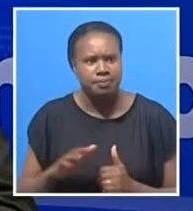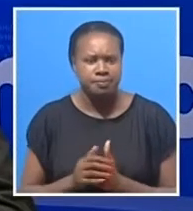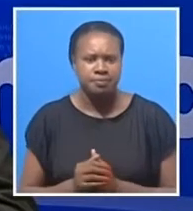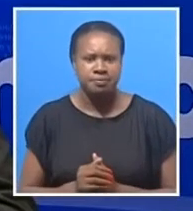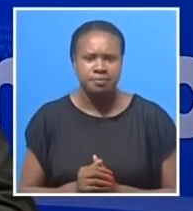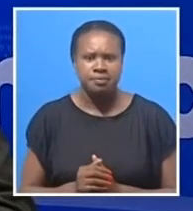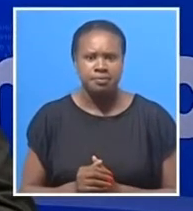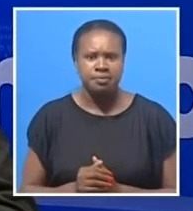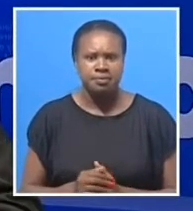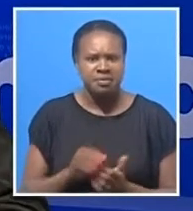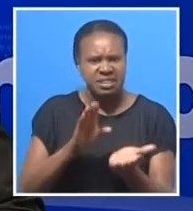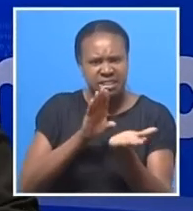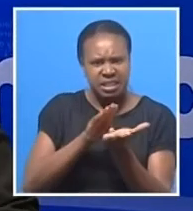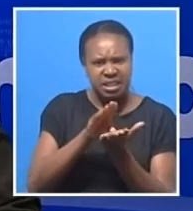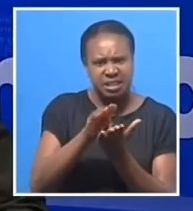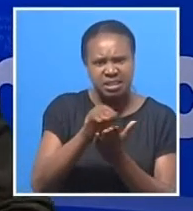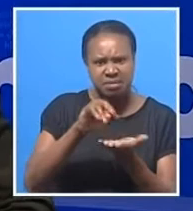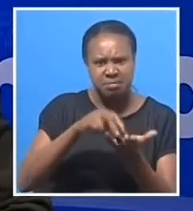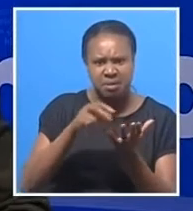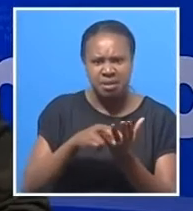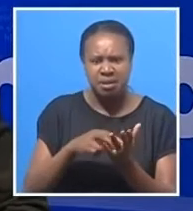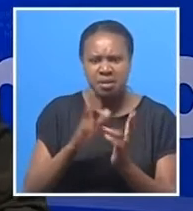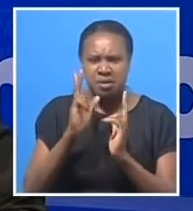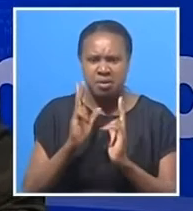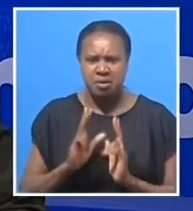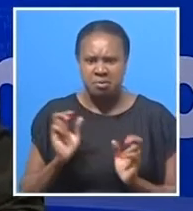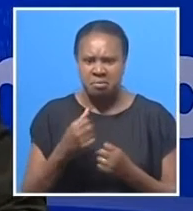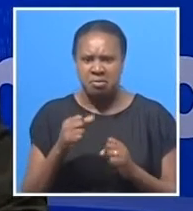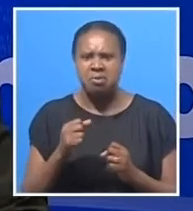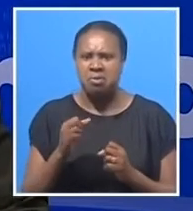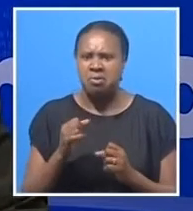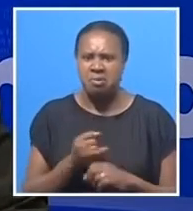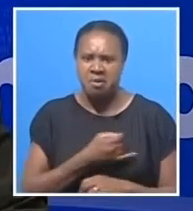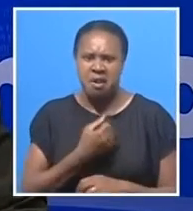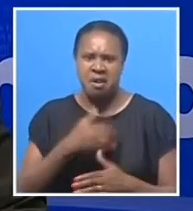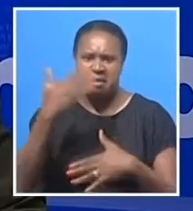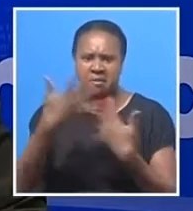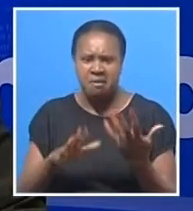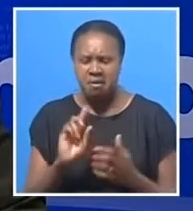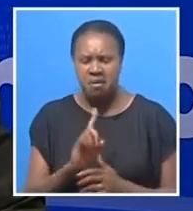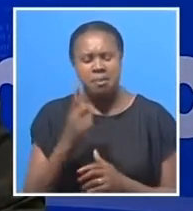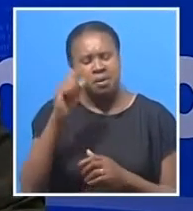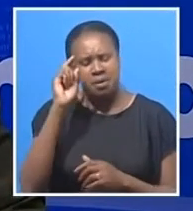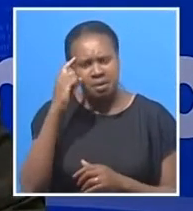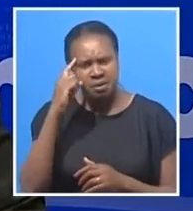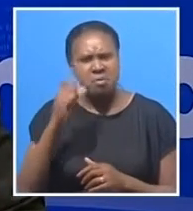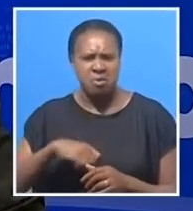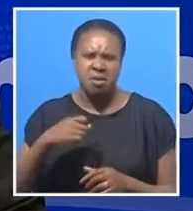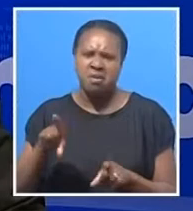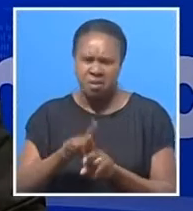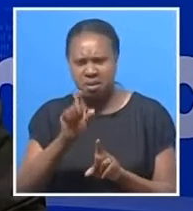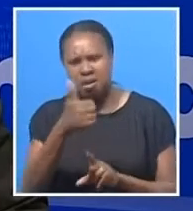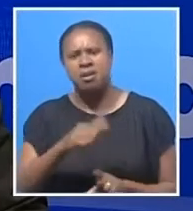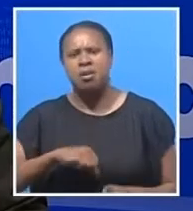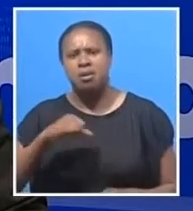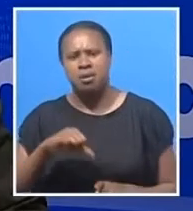Cancer should not define a person's personality or their destiny, but should be considered an illness just like any